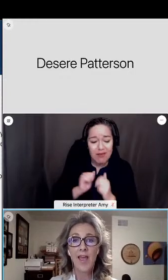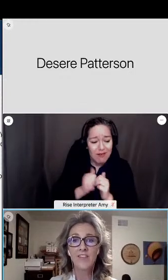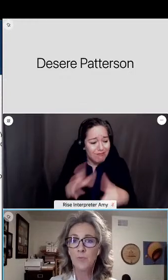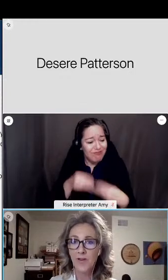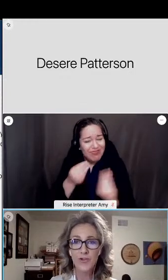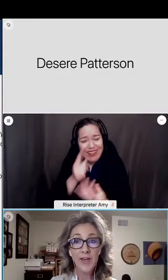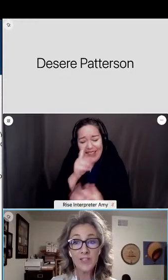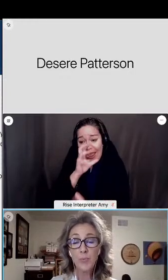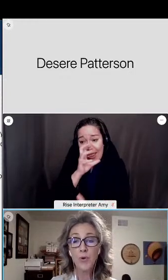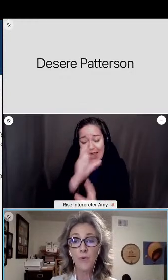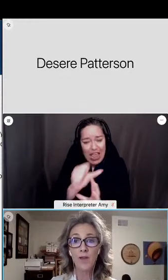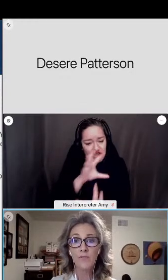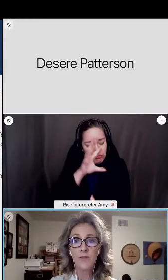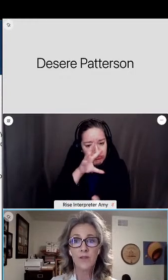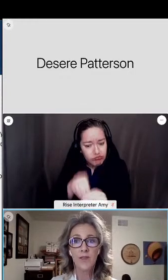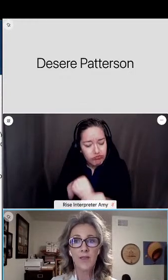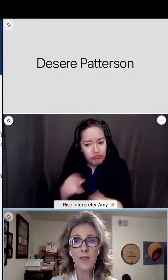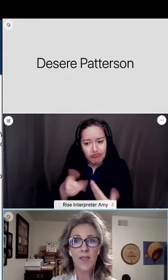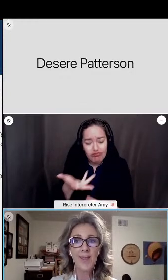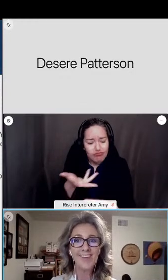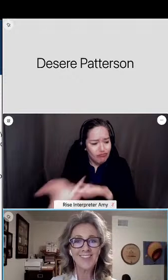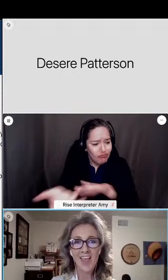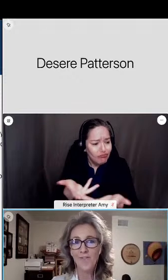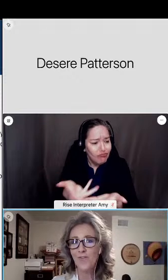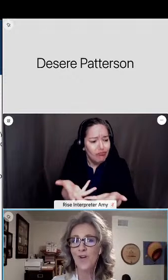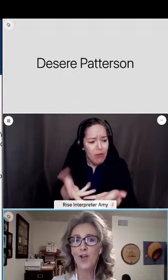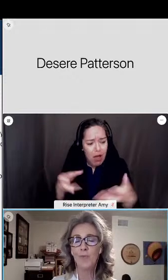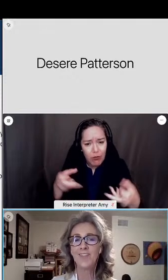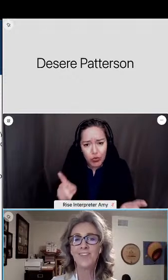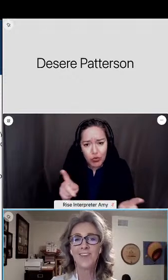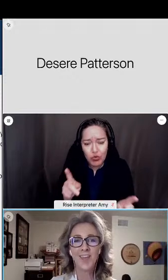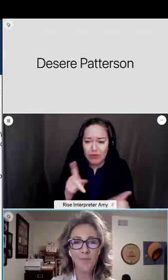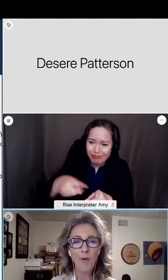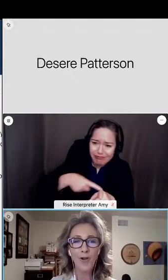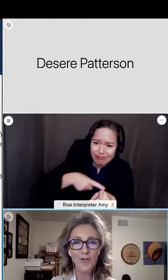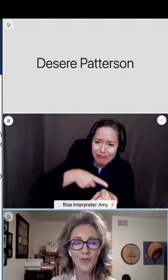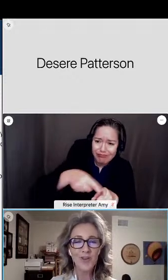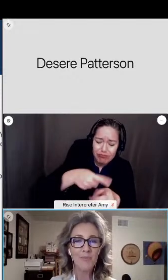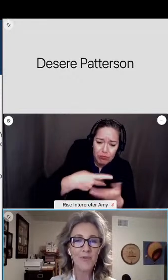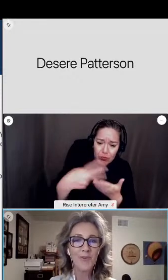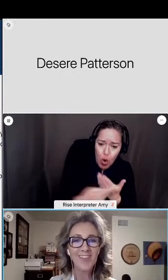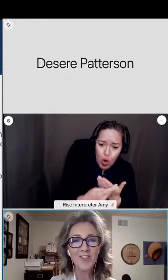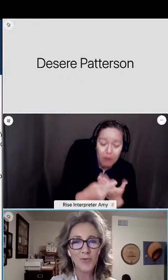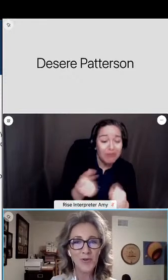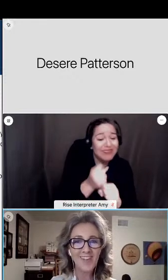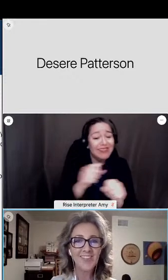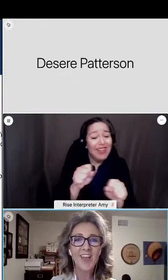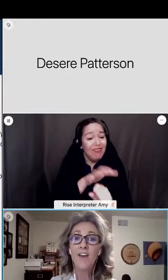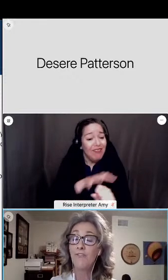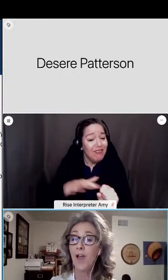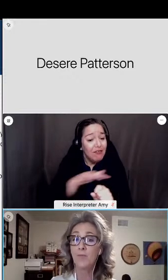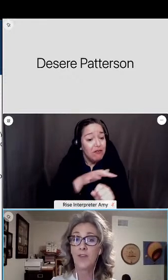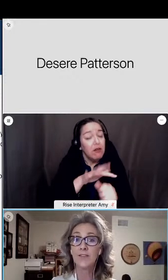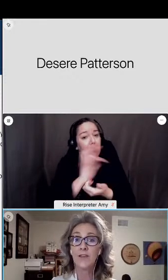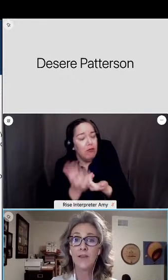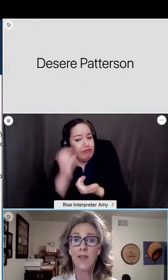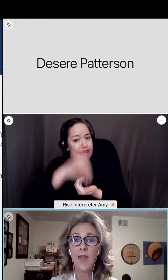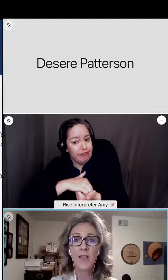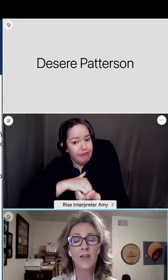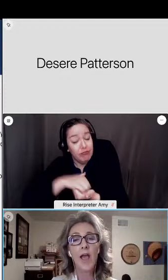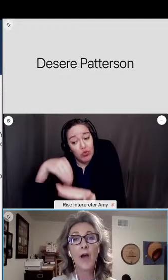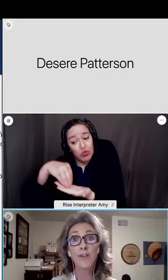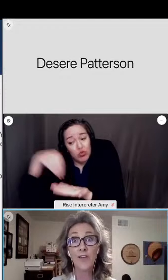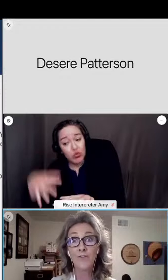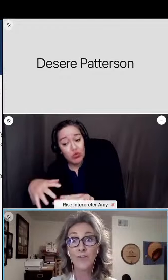and specialized programs in a safe environment in partnership with students, families,